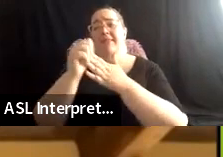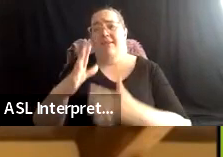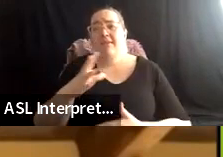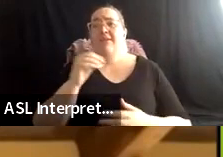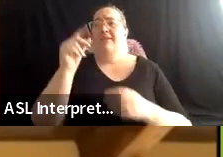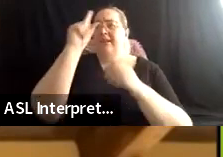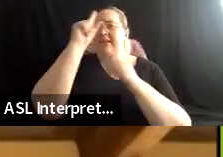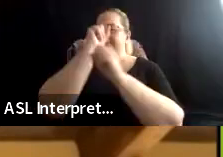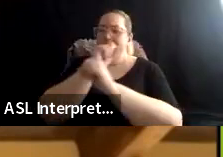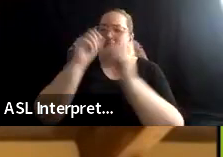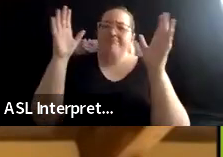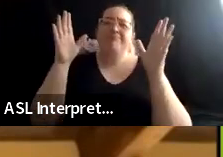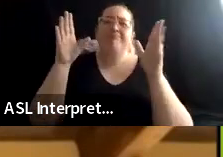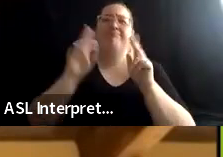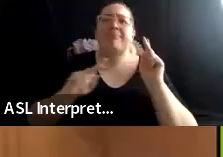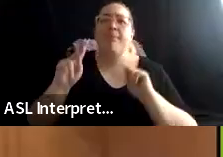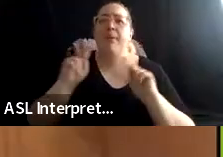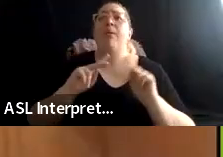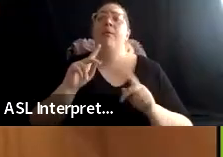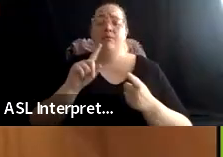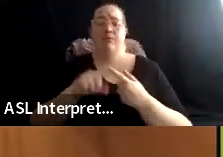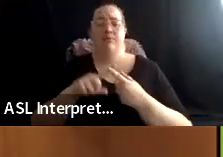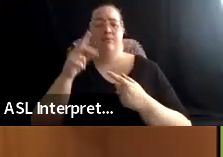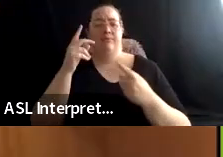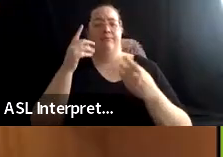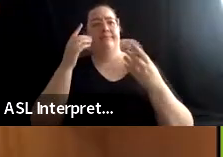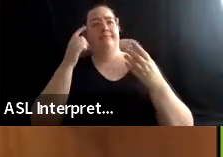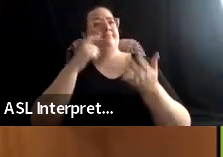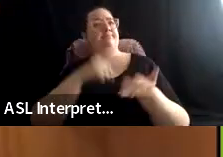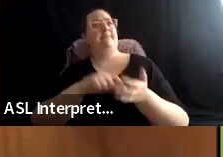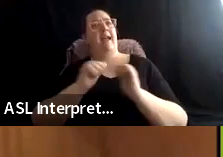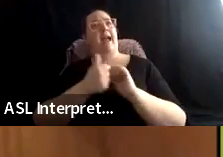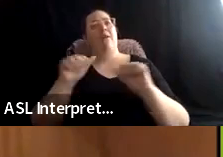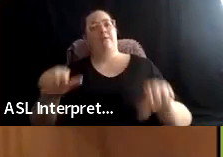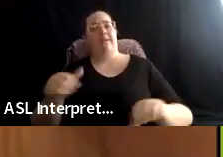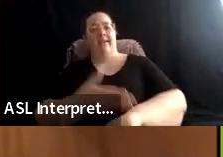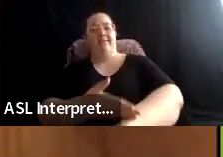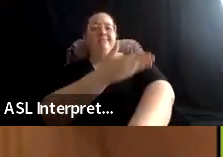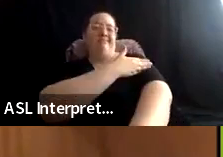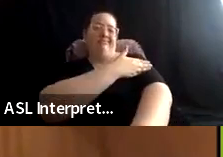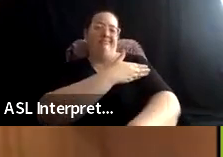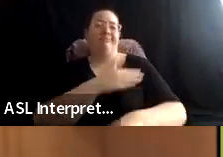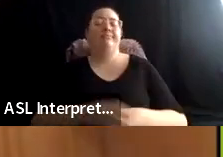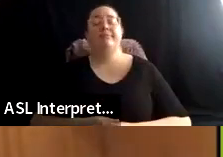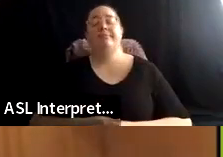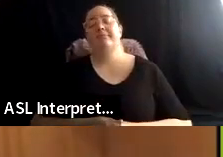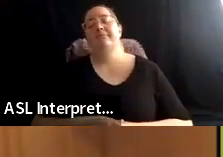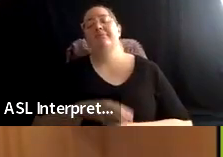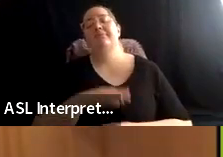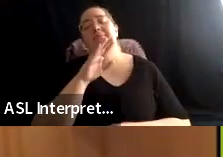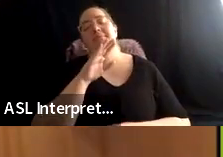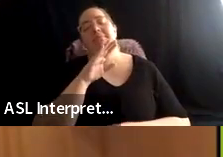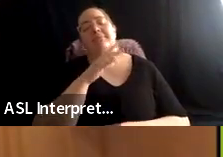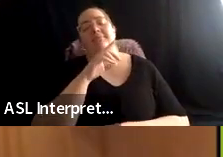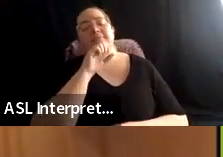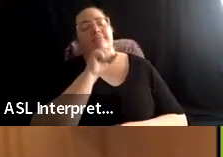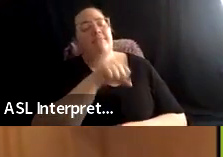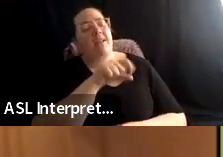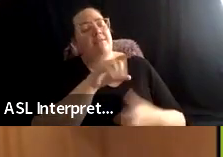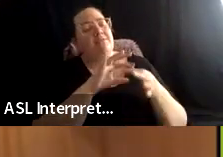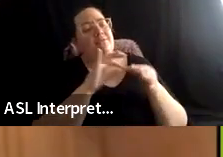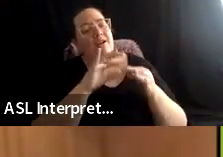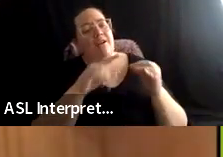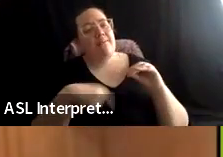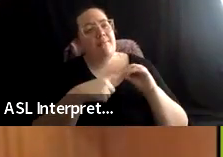do this work better? Aisha, I love that you just talked about futurity and, and, and future paths,